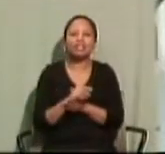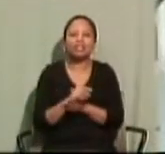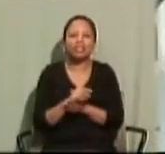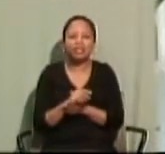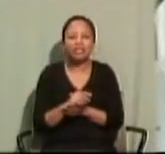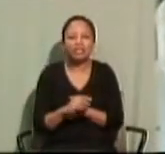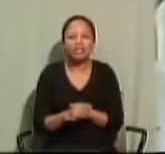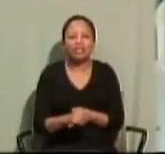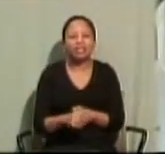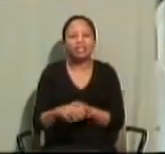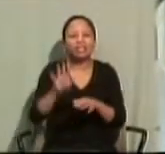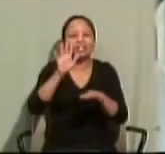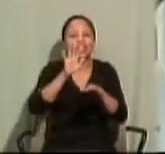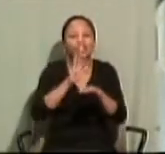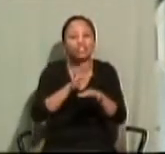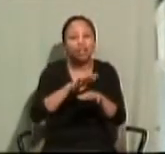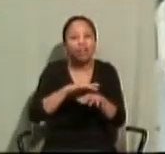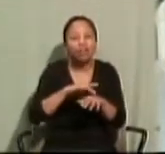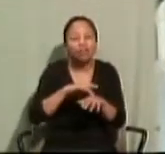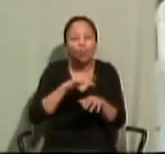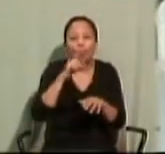conversions to Christ.